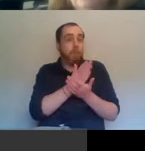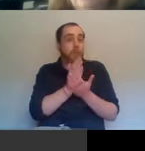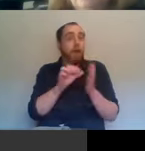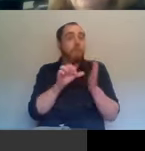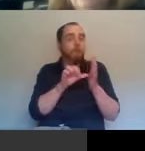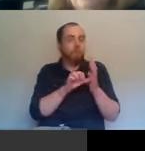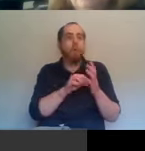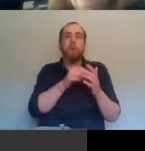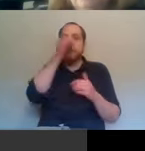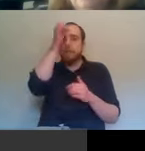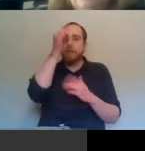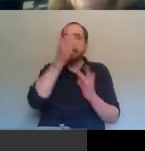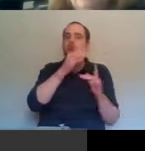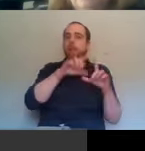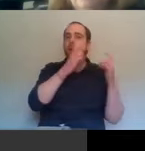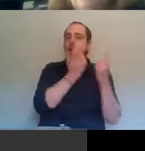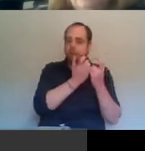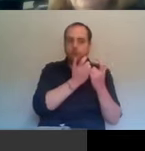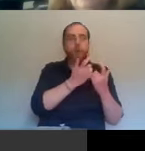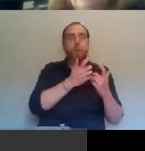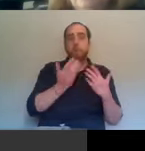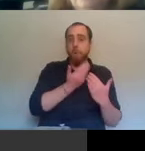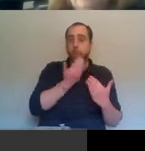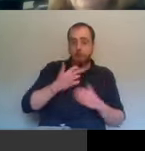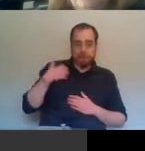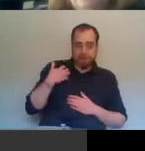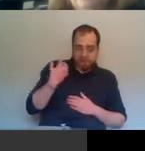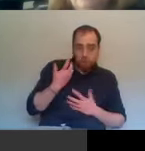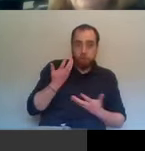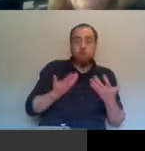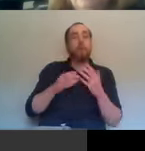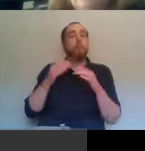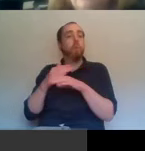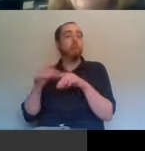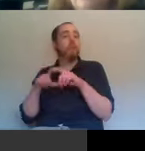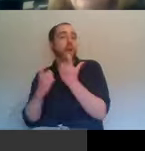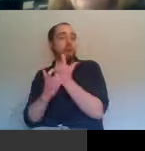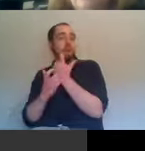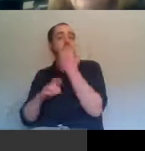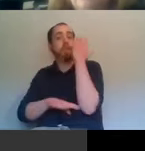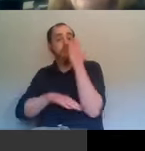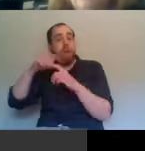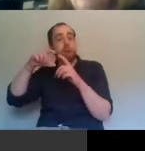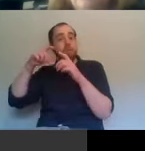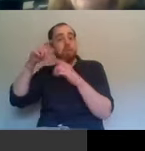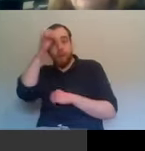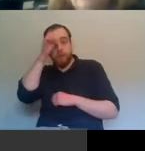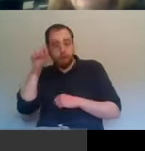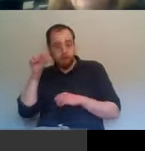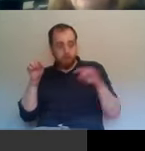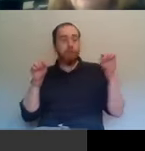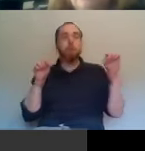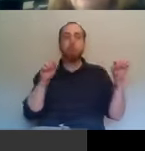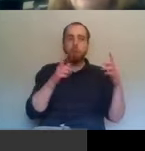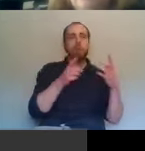Brexit than necessarily the Catholic working class. The Catholic middle class, the one that, which is, uh, you know, allegedly the most settled down in